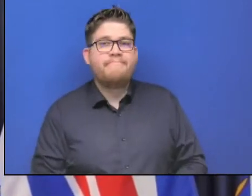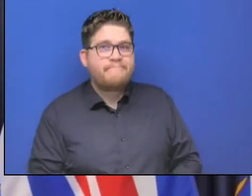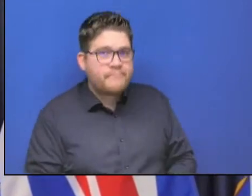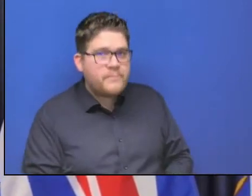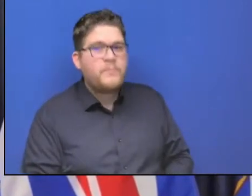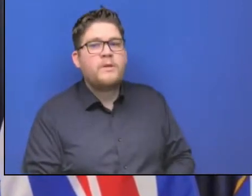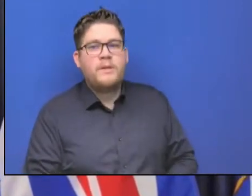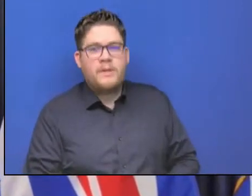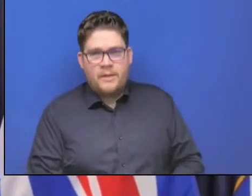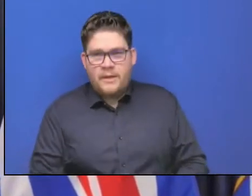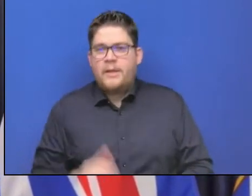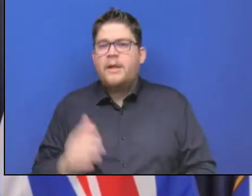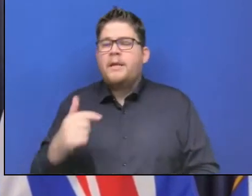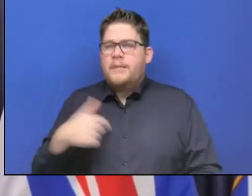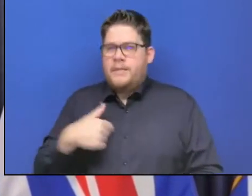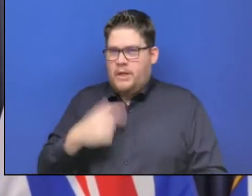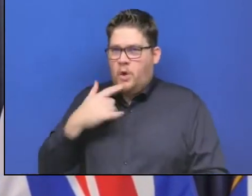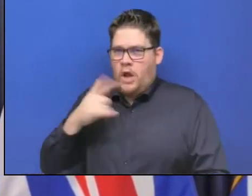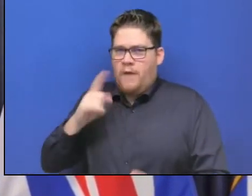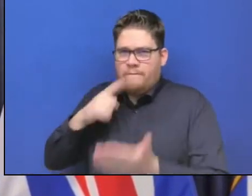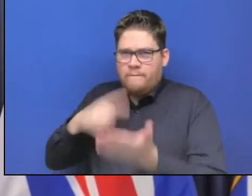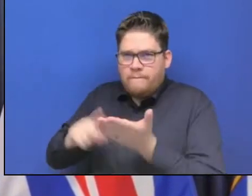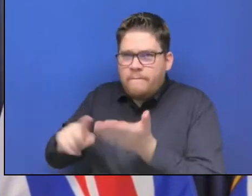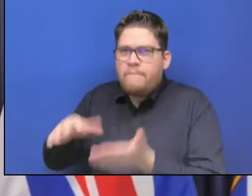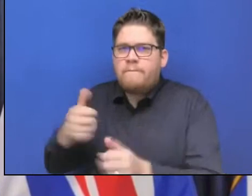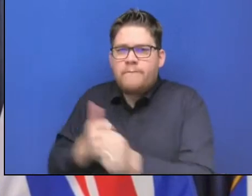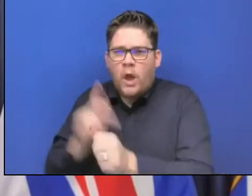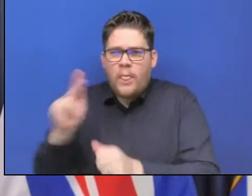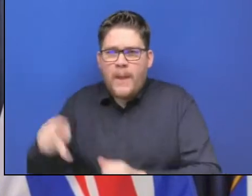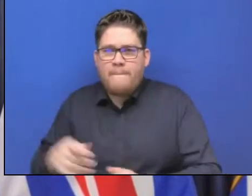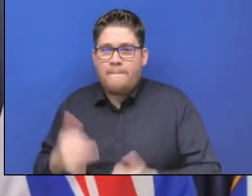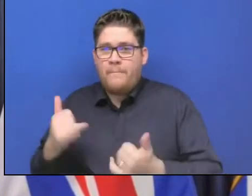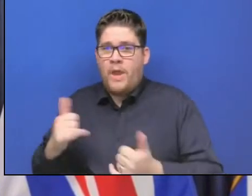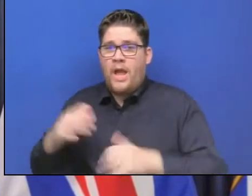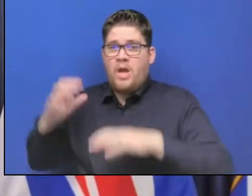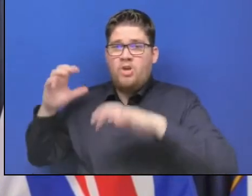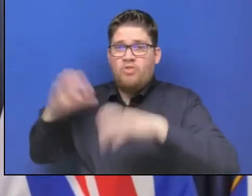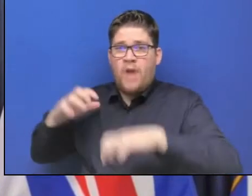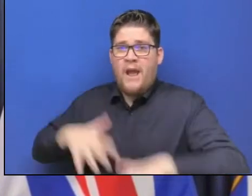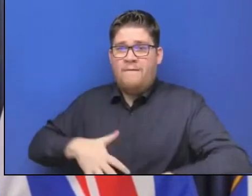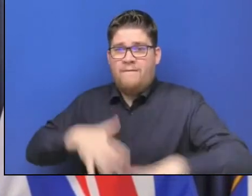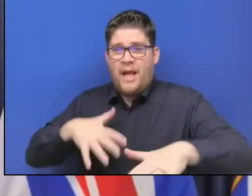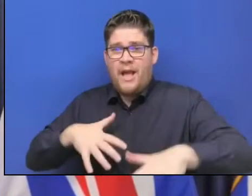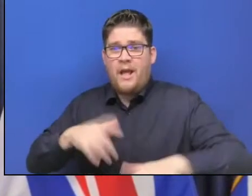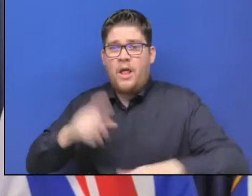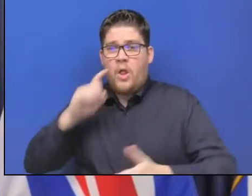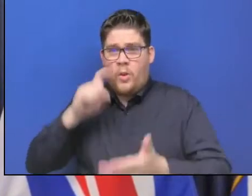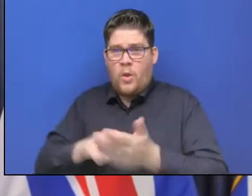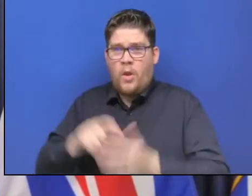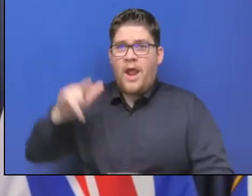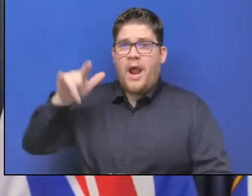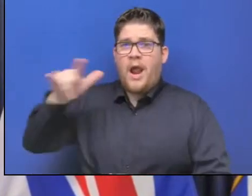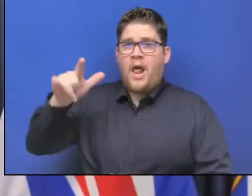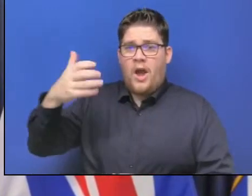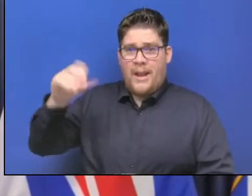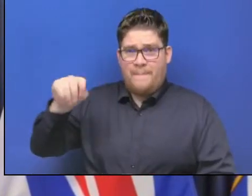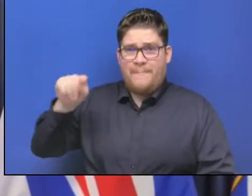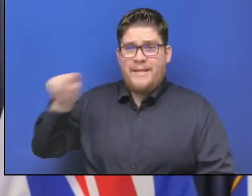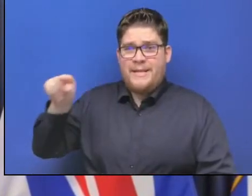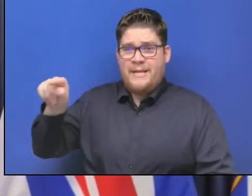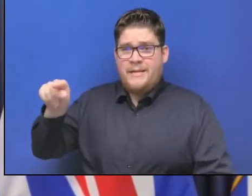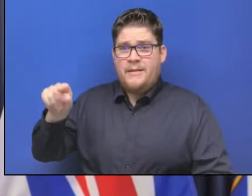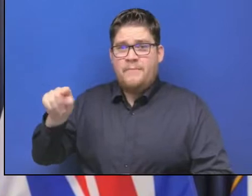initially, after we saw the disaster took place, what we noticed was that the airlines were actually, the prices were